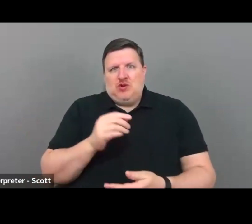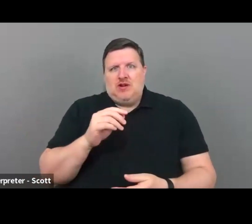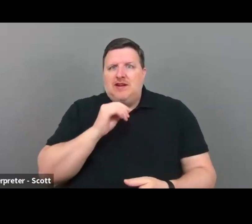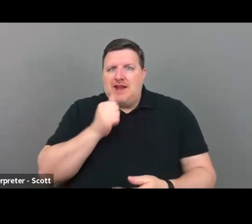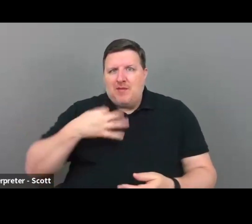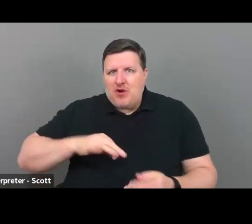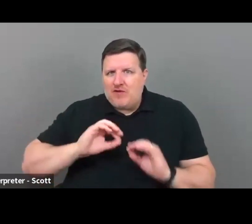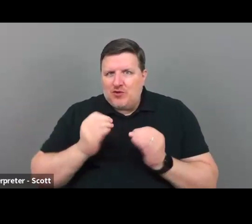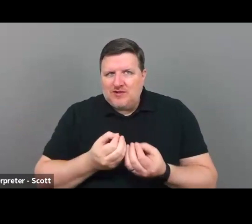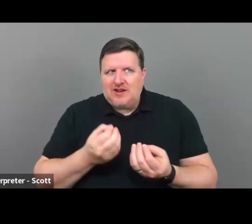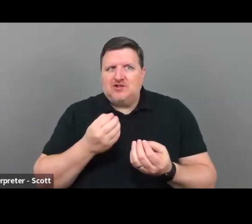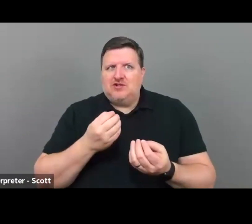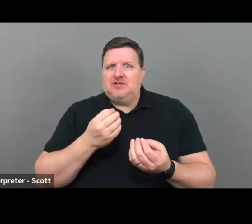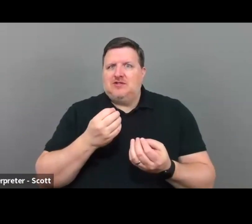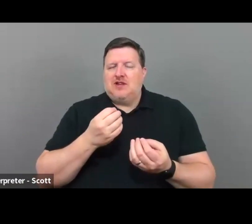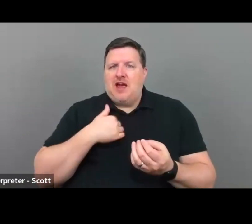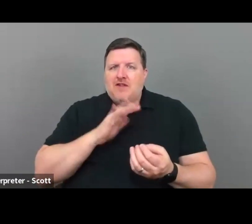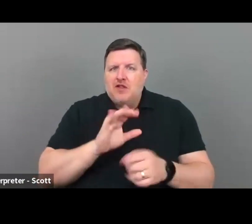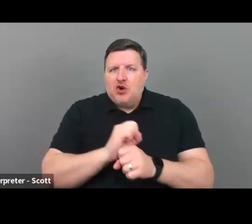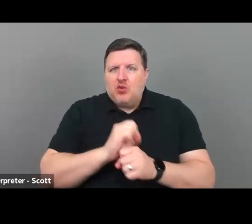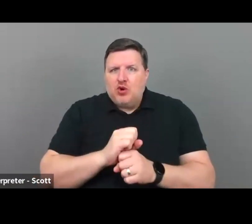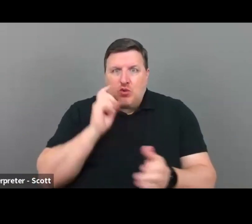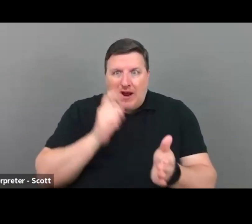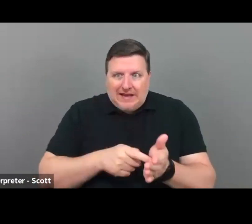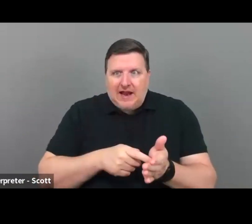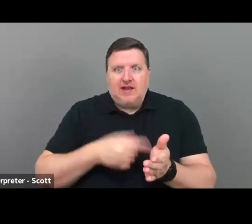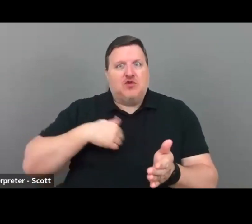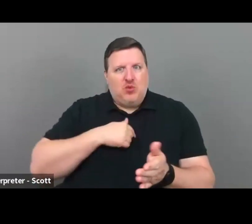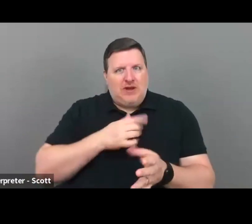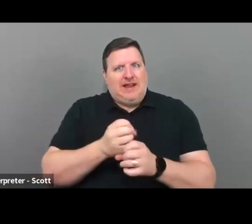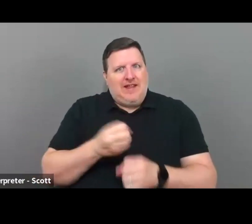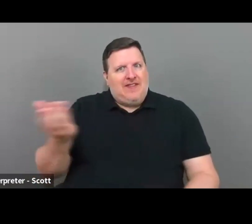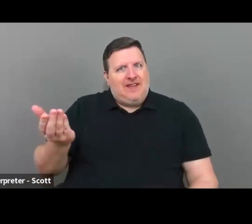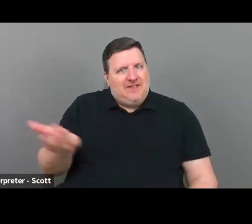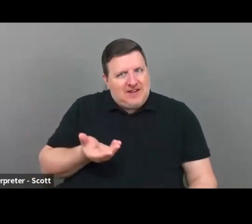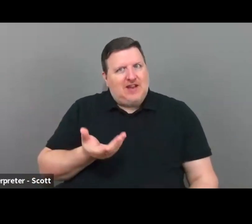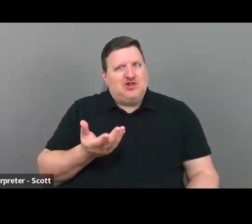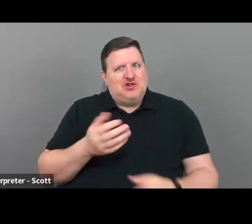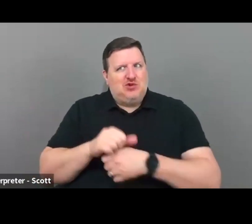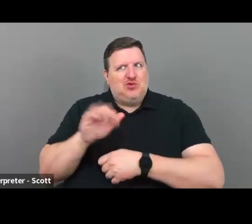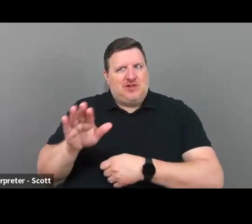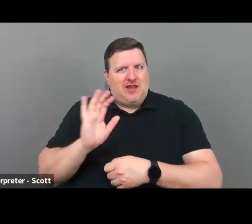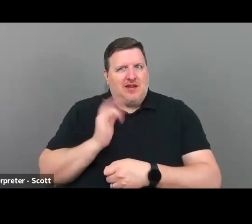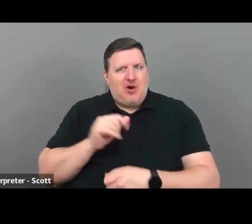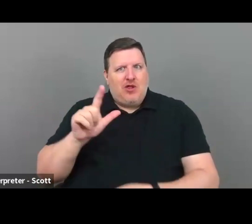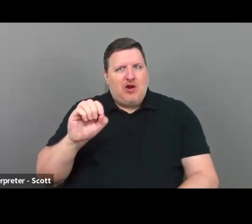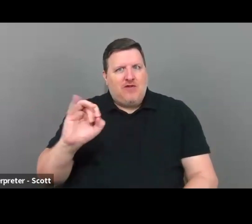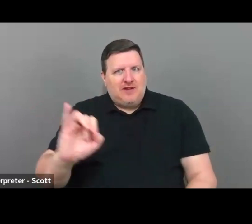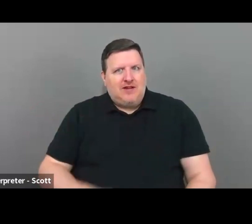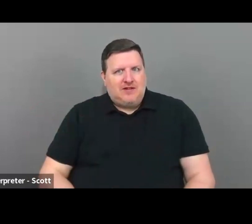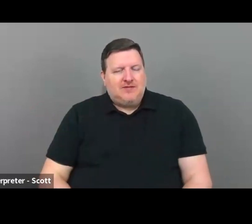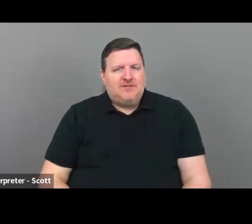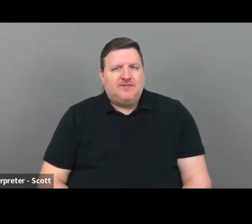recognized by foundations or grants so we can get that invitation to submit a letter of intent or a proposal?